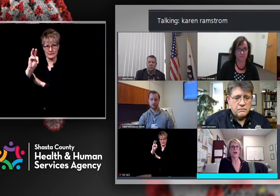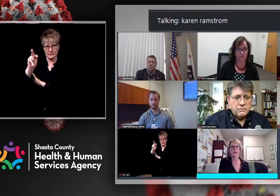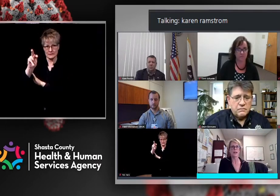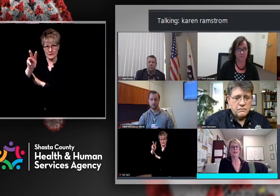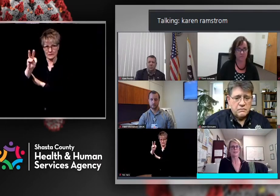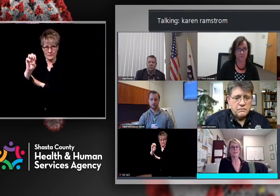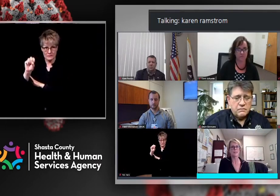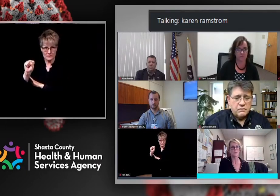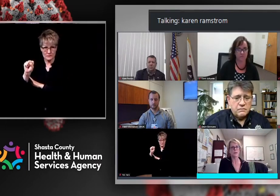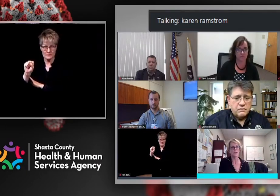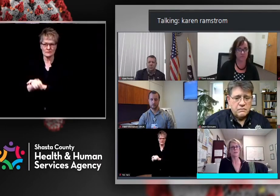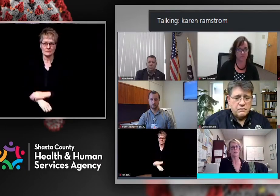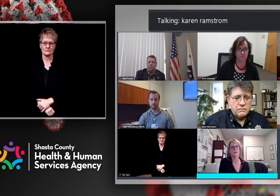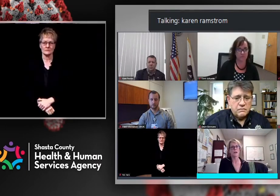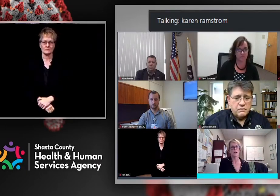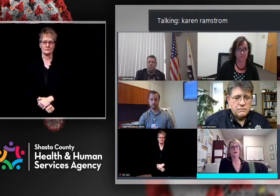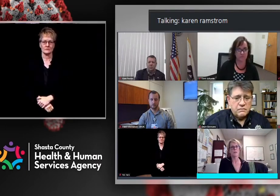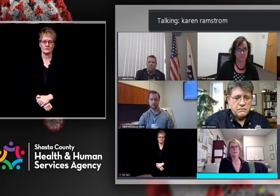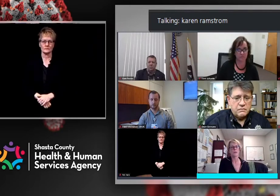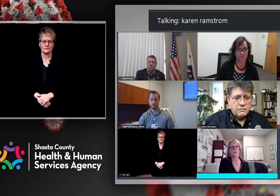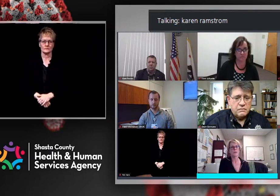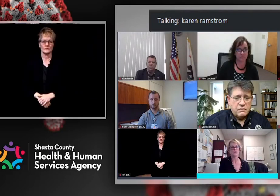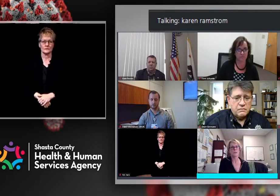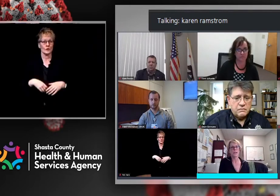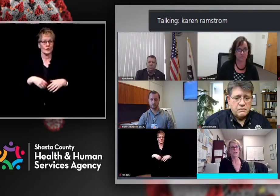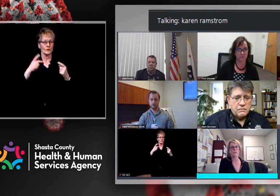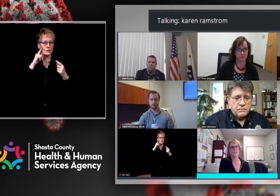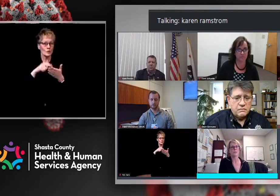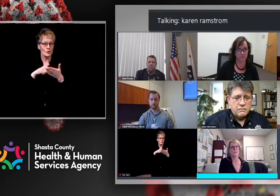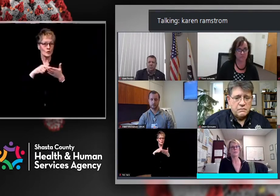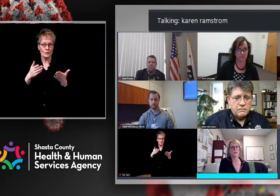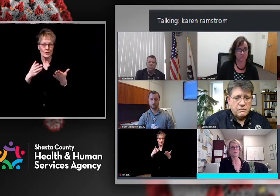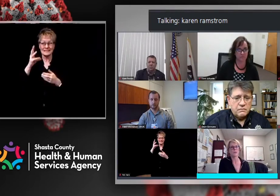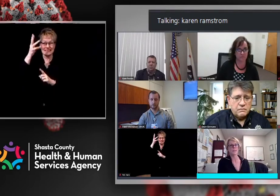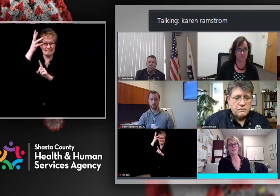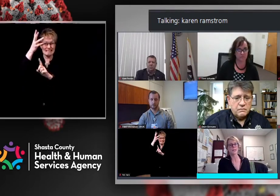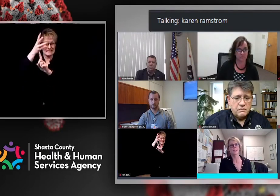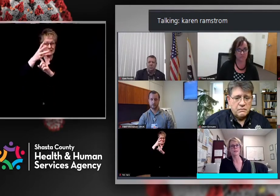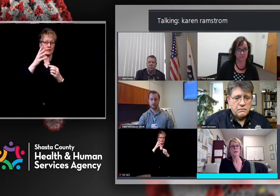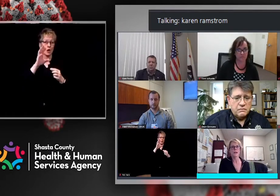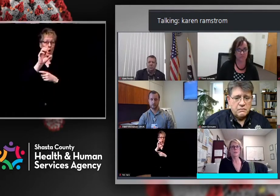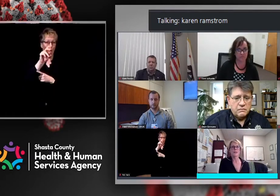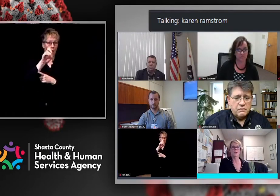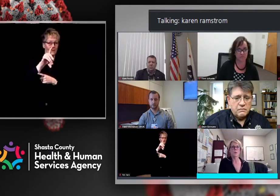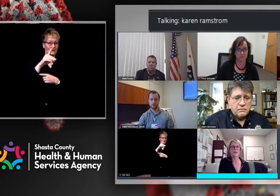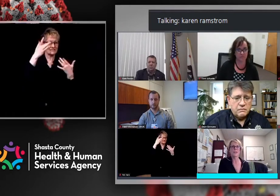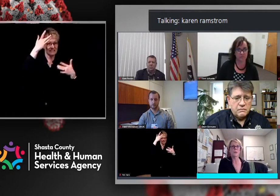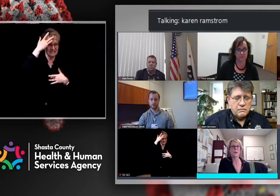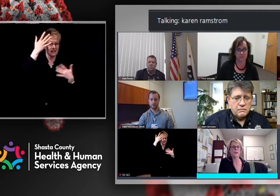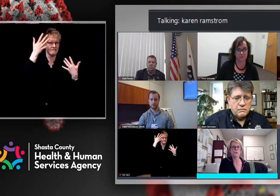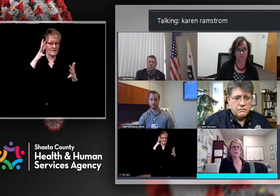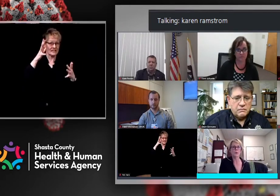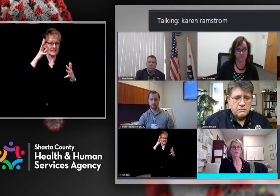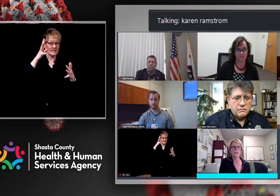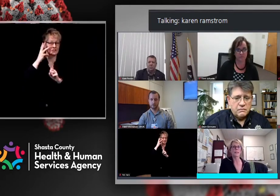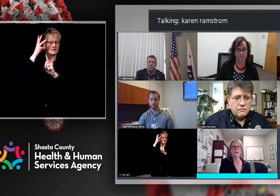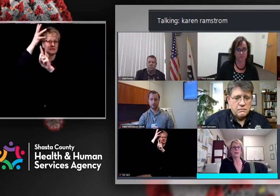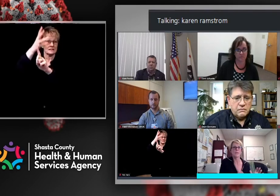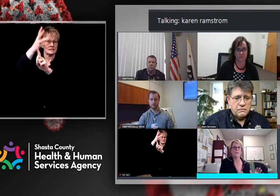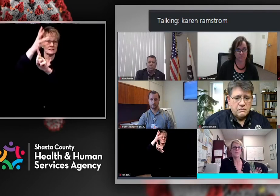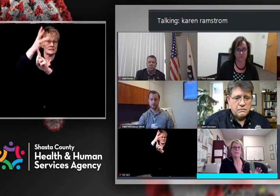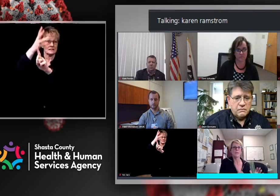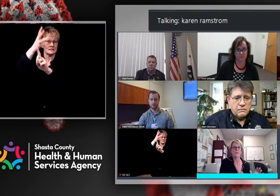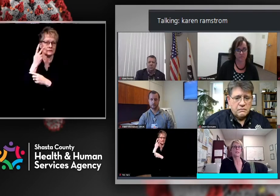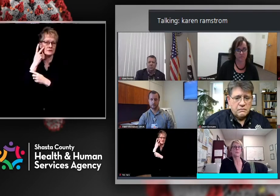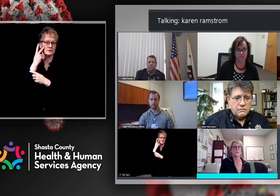pretty high at six months, um, there's a variety of symptoms. And so, I think we're in a place where we need to